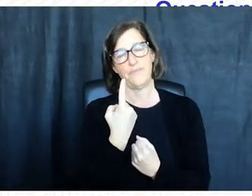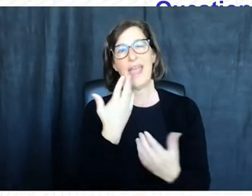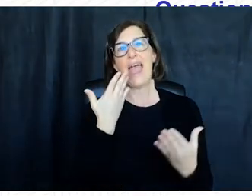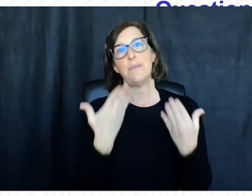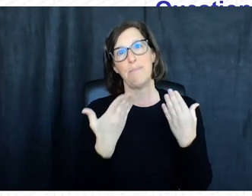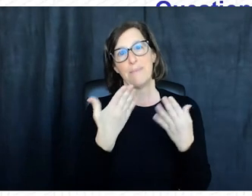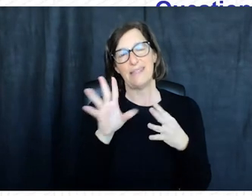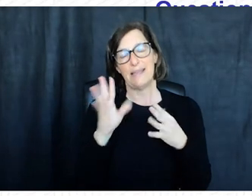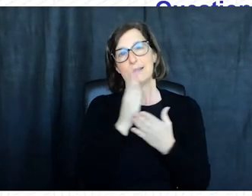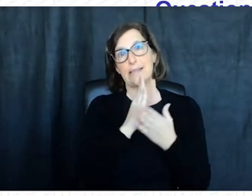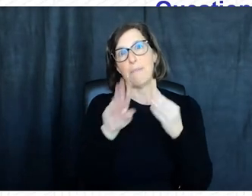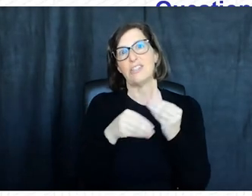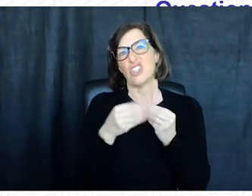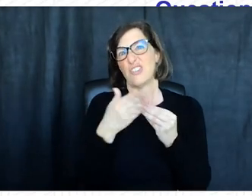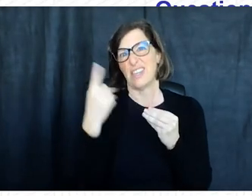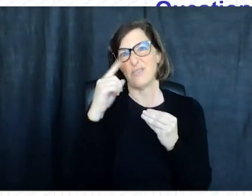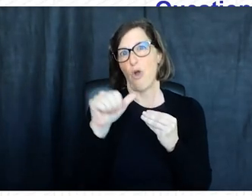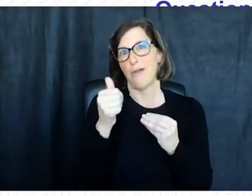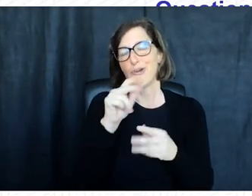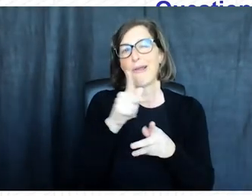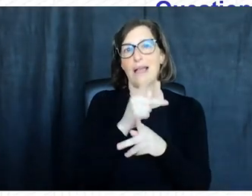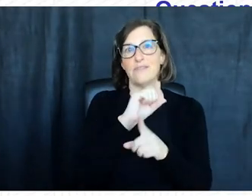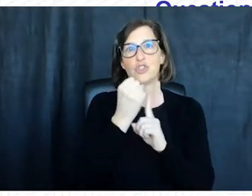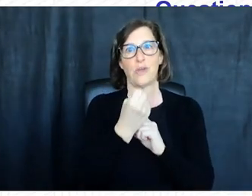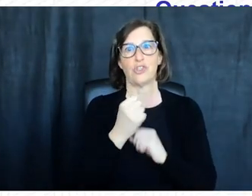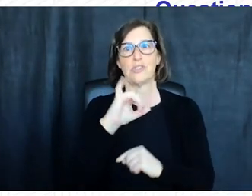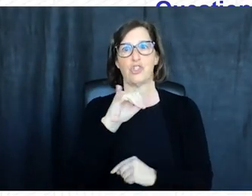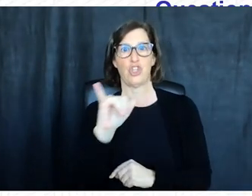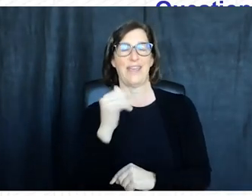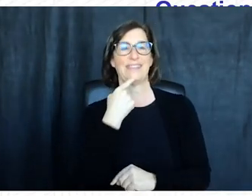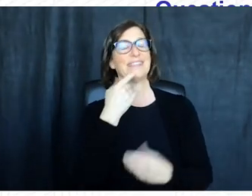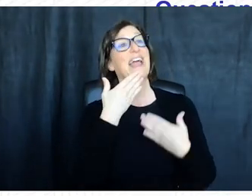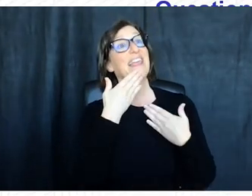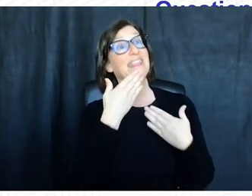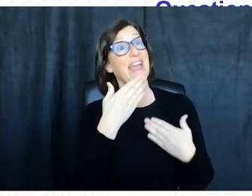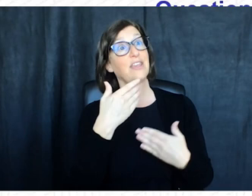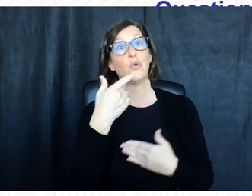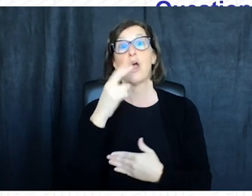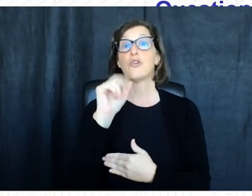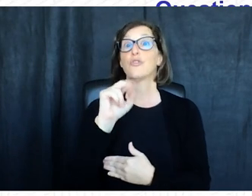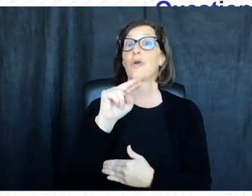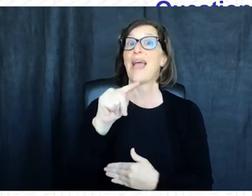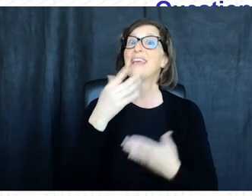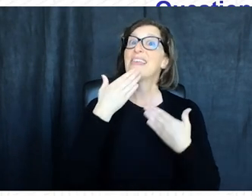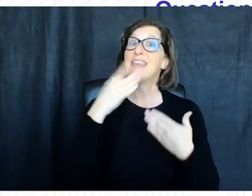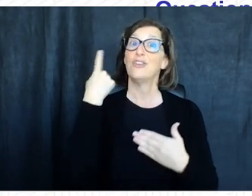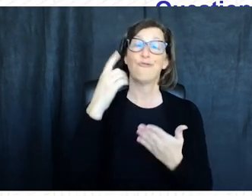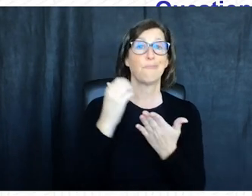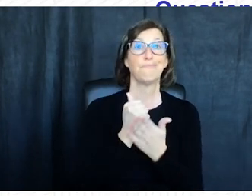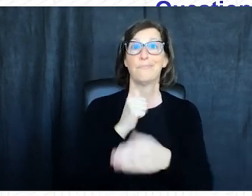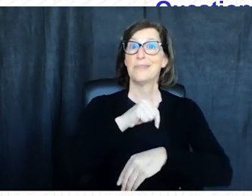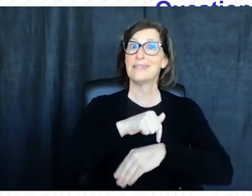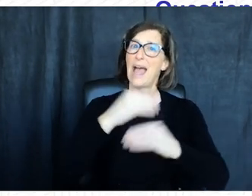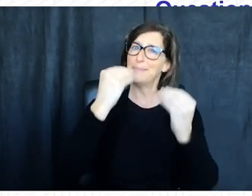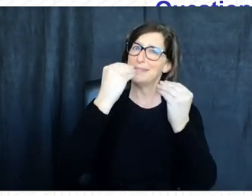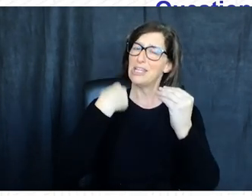further nuances for some some situations beyond that excellent thank you grant uh you know grant we truly appreciate you